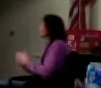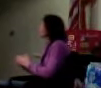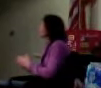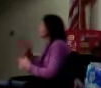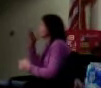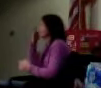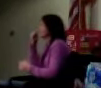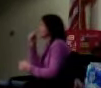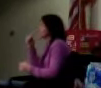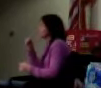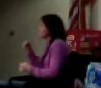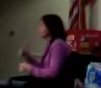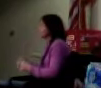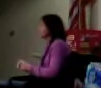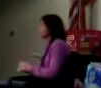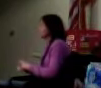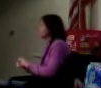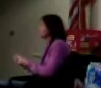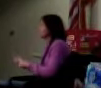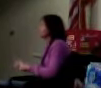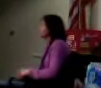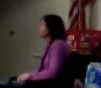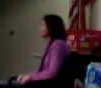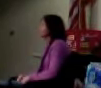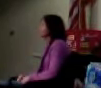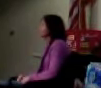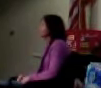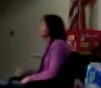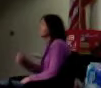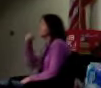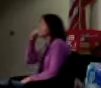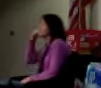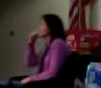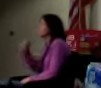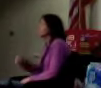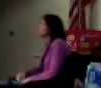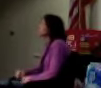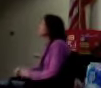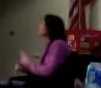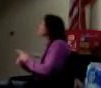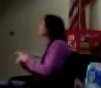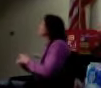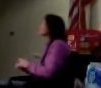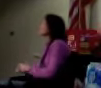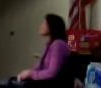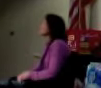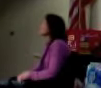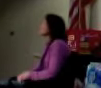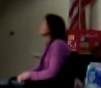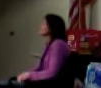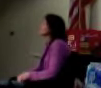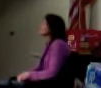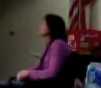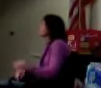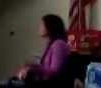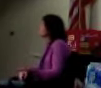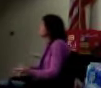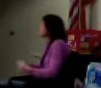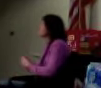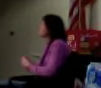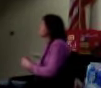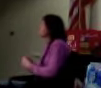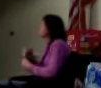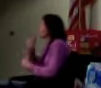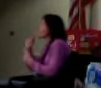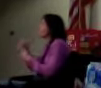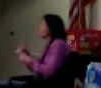experiences, are very, very different for everybody. So think for a second about a football game. How many of have ever been to